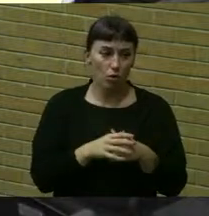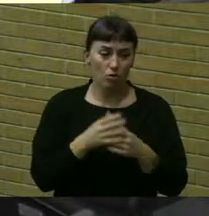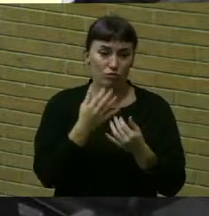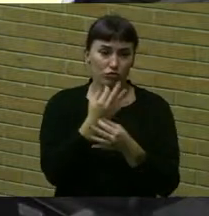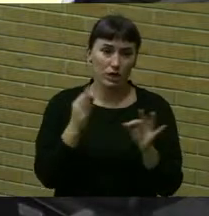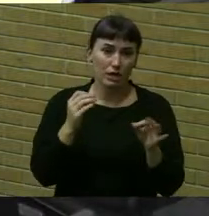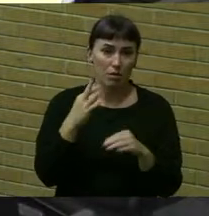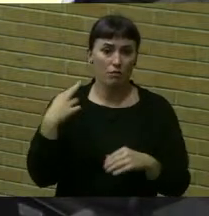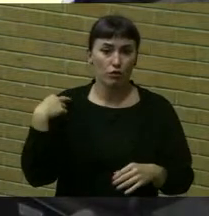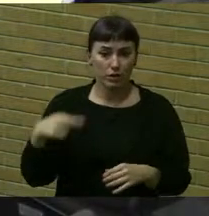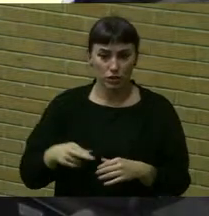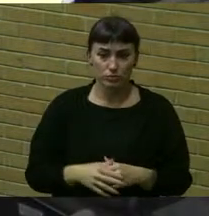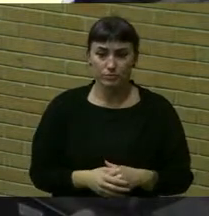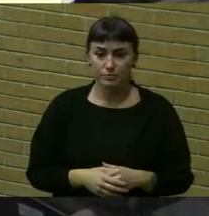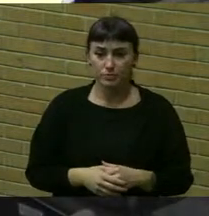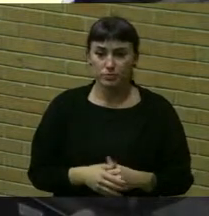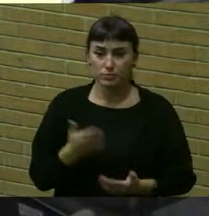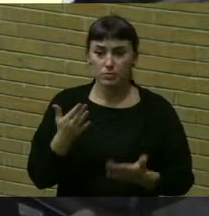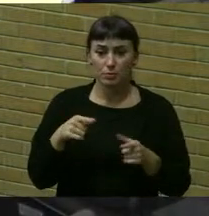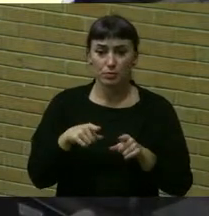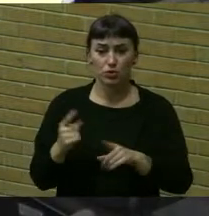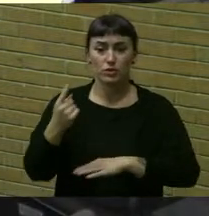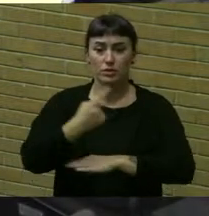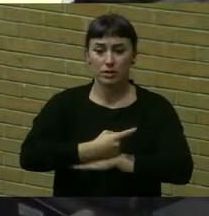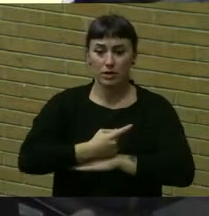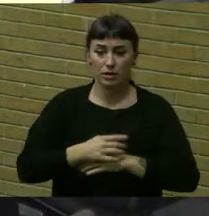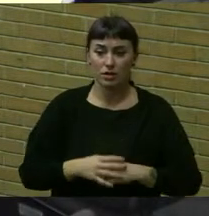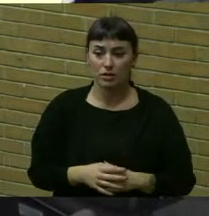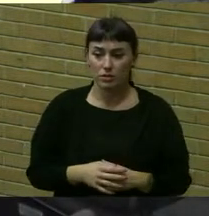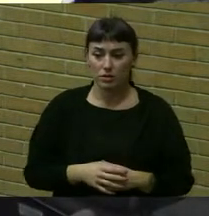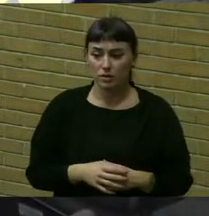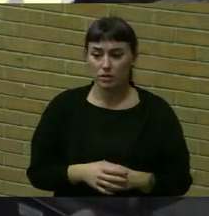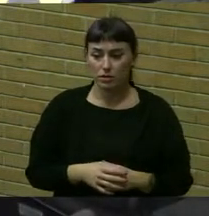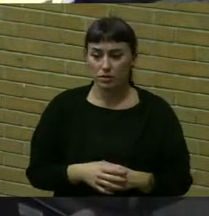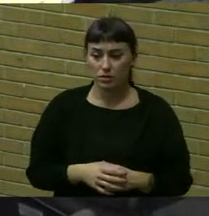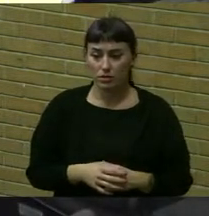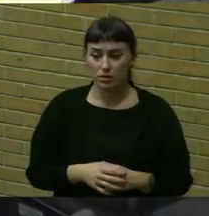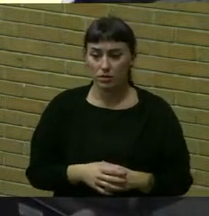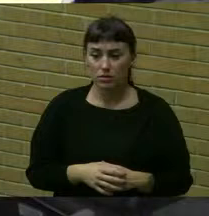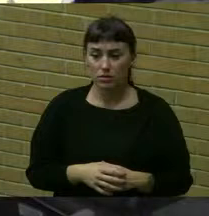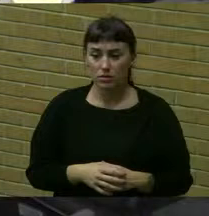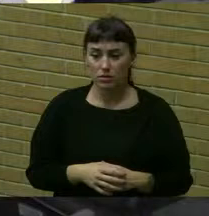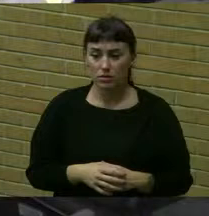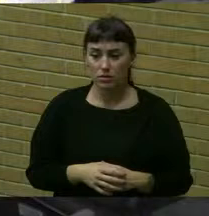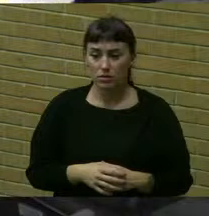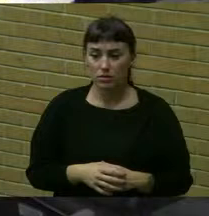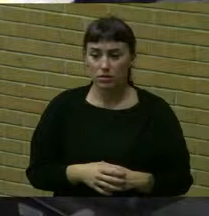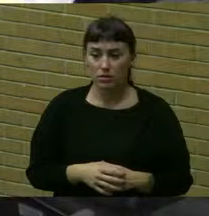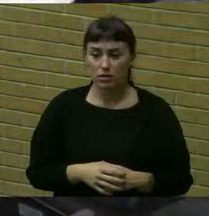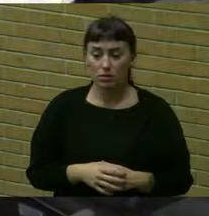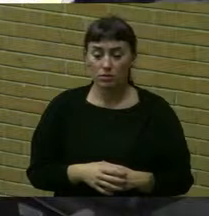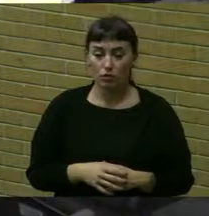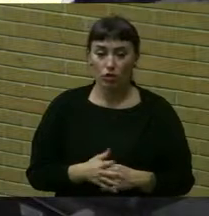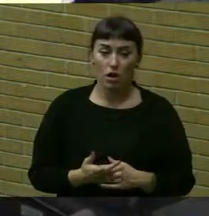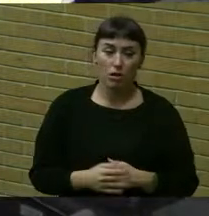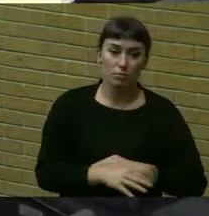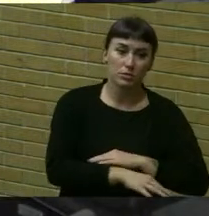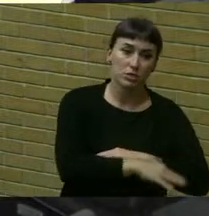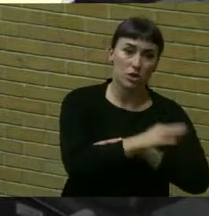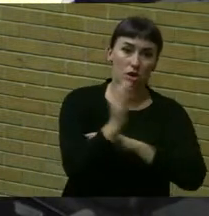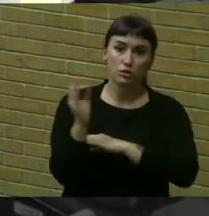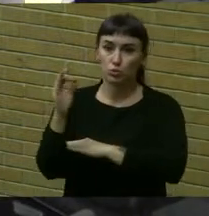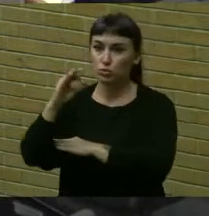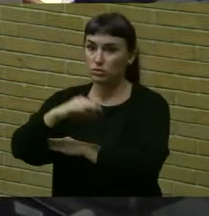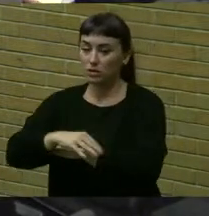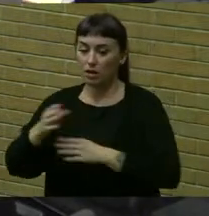of religion? Maybe during the day or during, from dawn to dusk, have